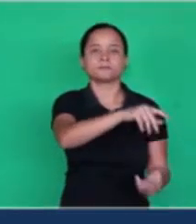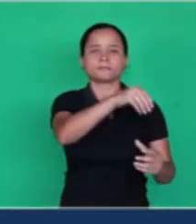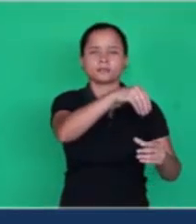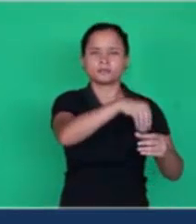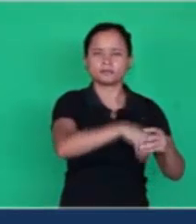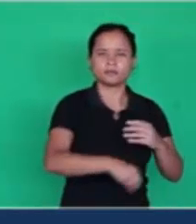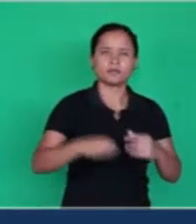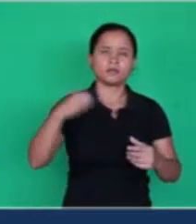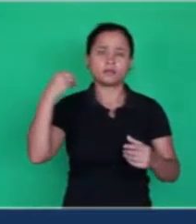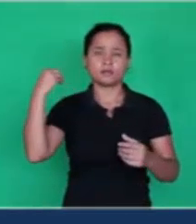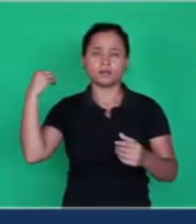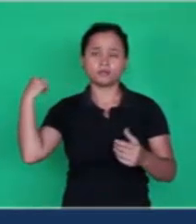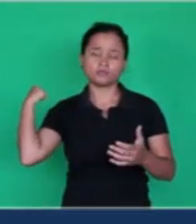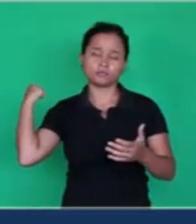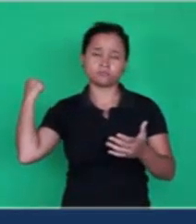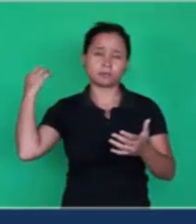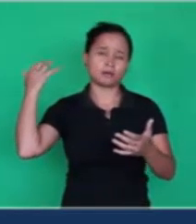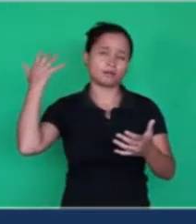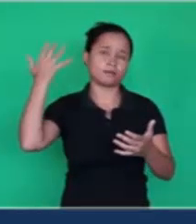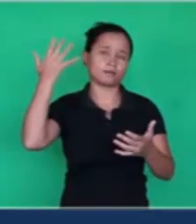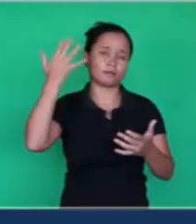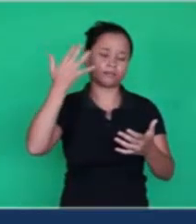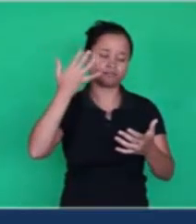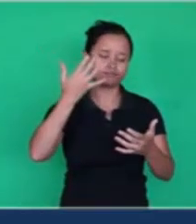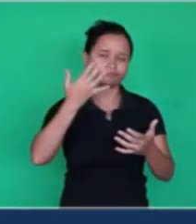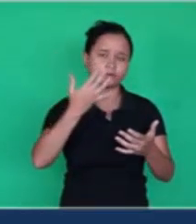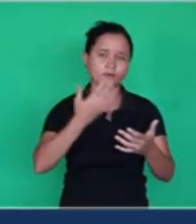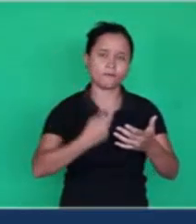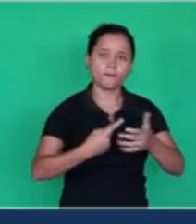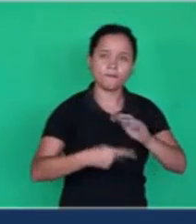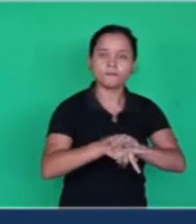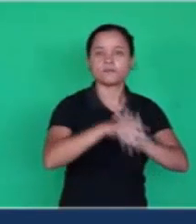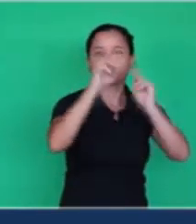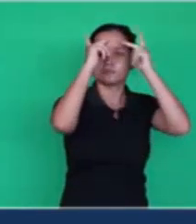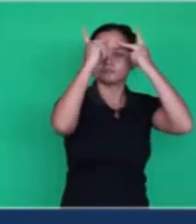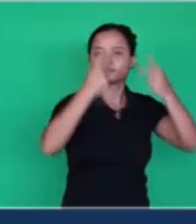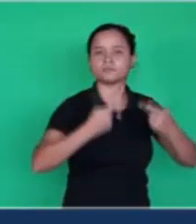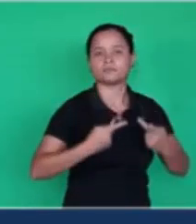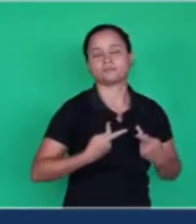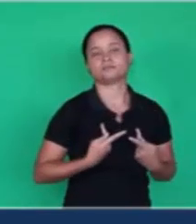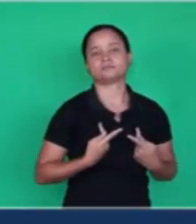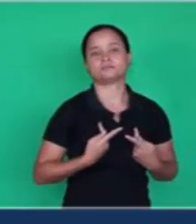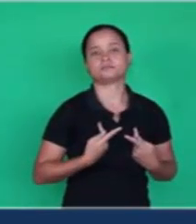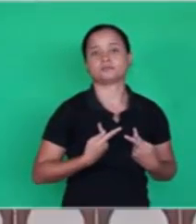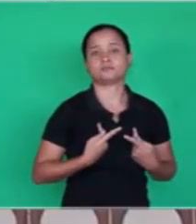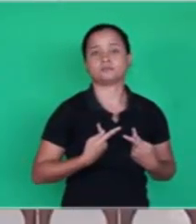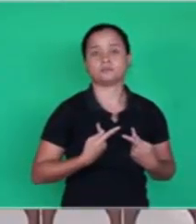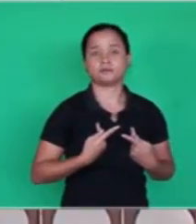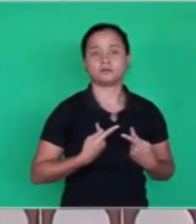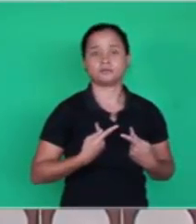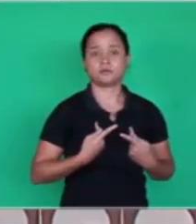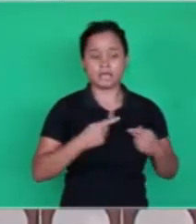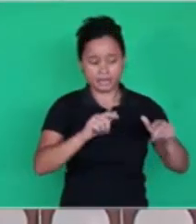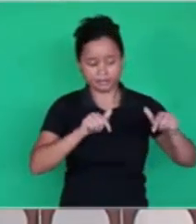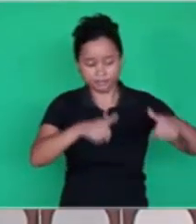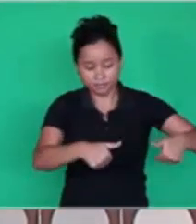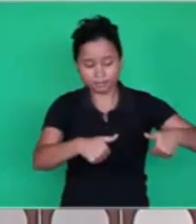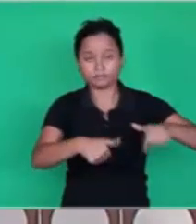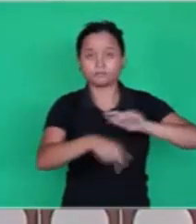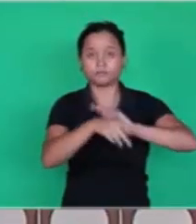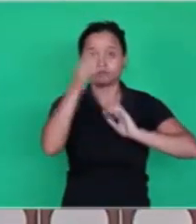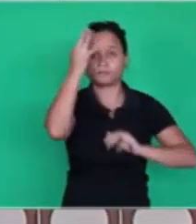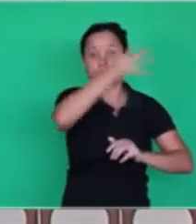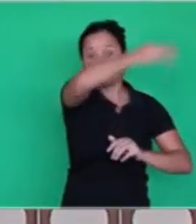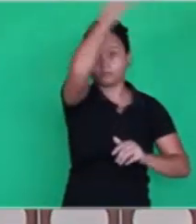history of man as if it was an explosive element. This action of the